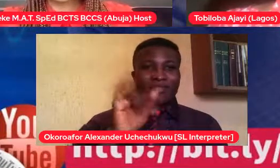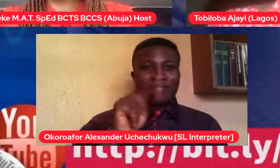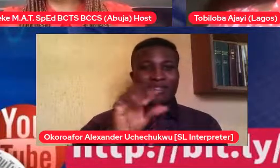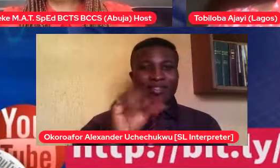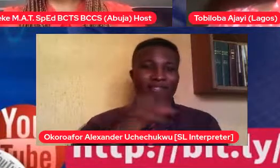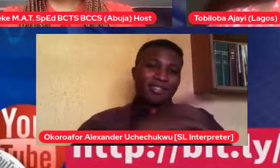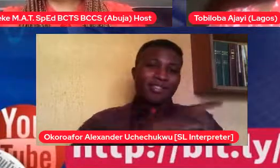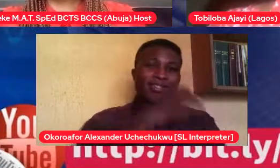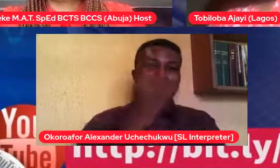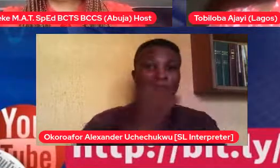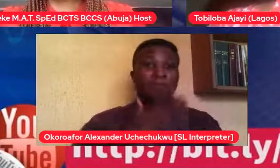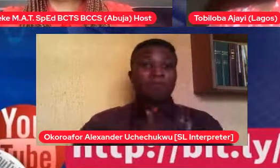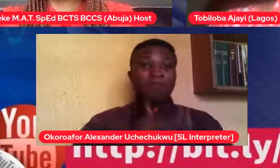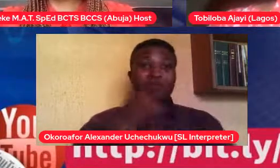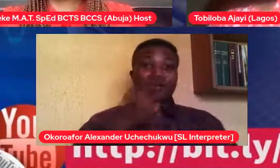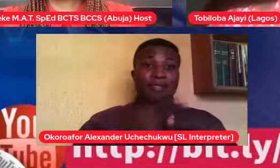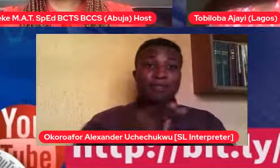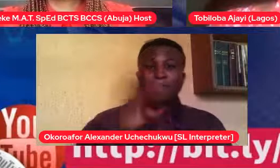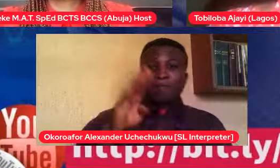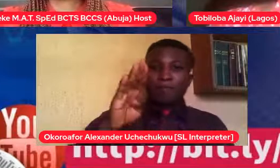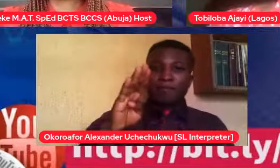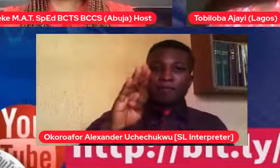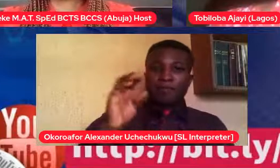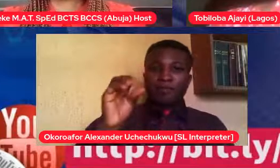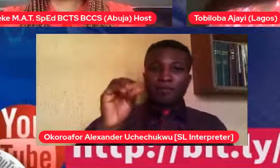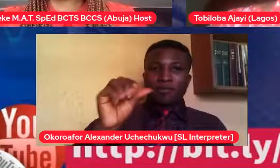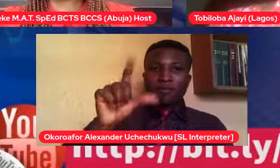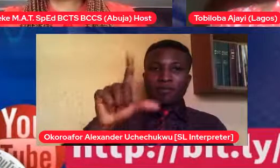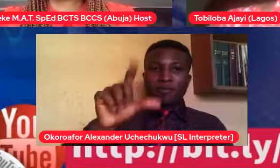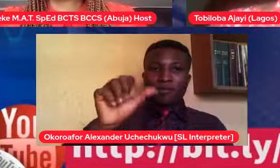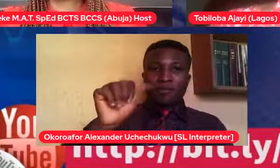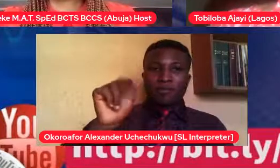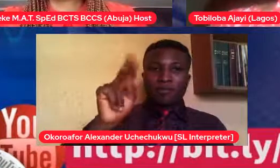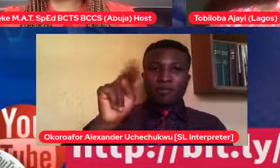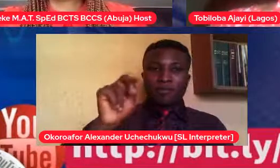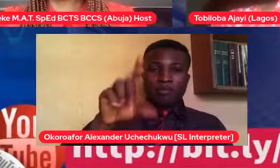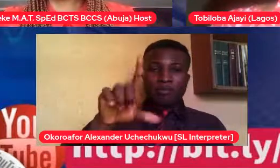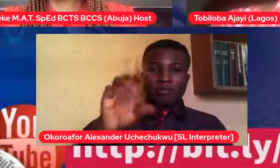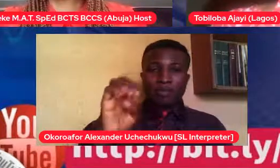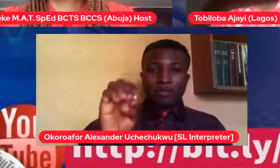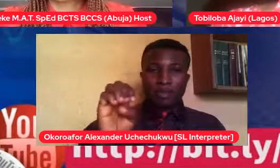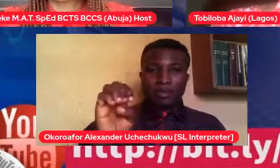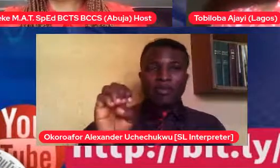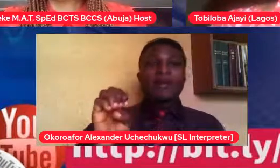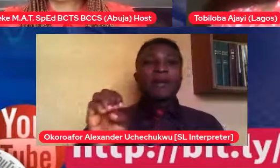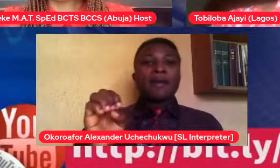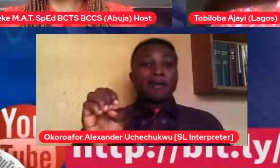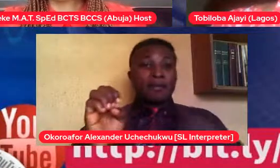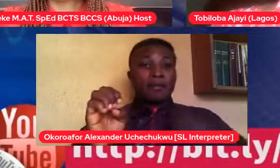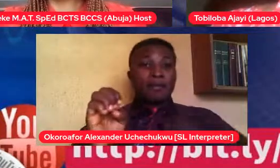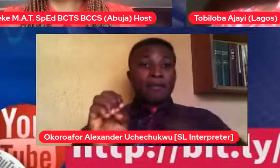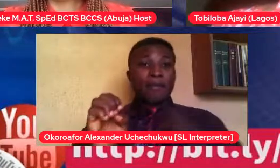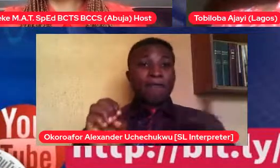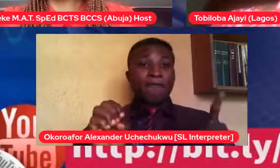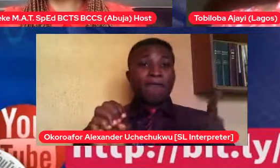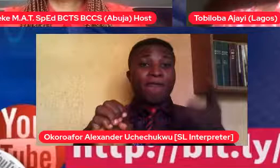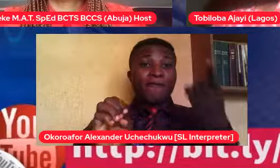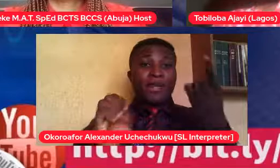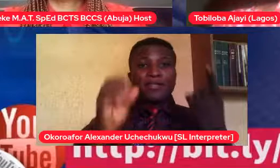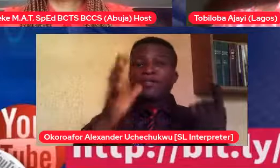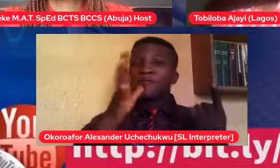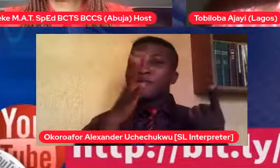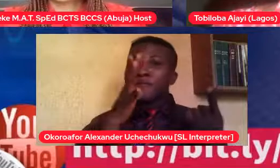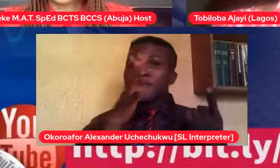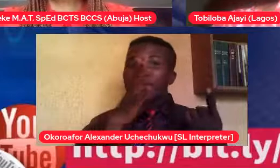So my name is Polan Leadewale. Um, I am first a mother. I'm a mother of, um, a very handsome,